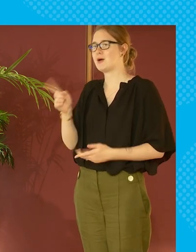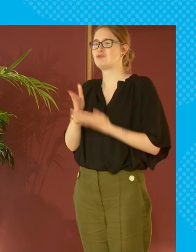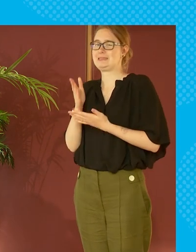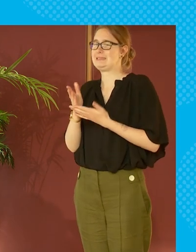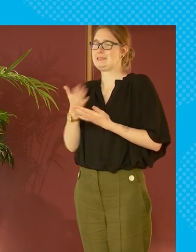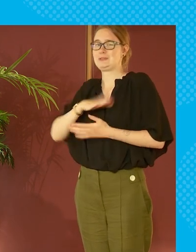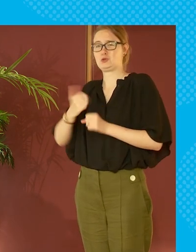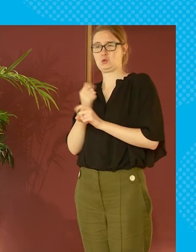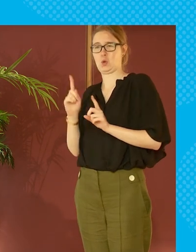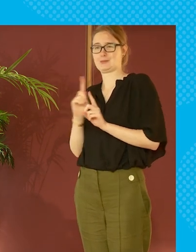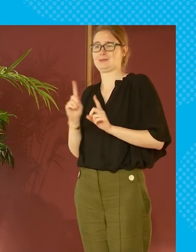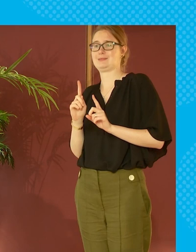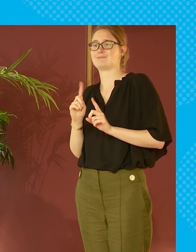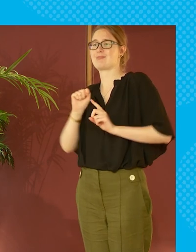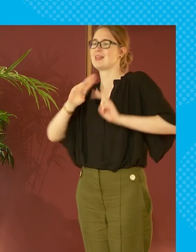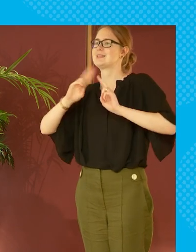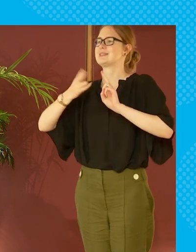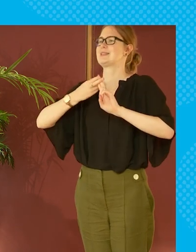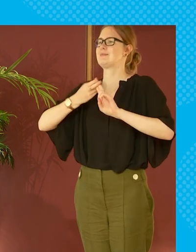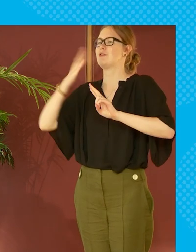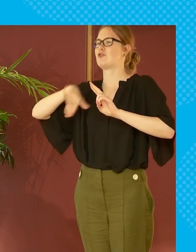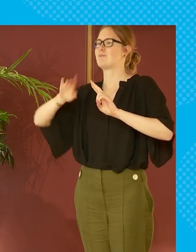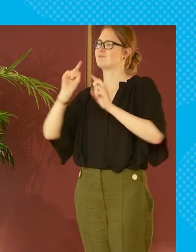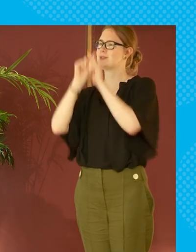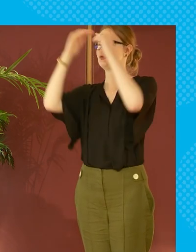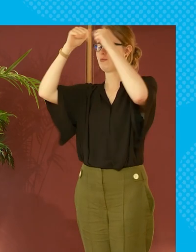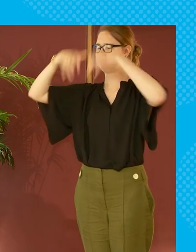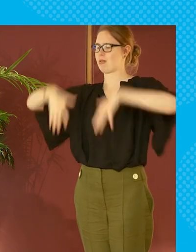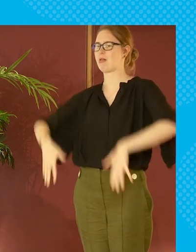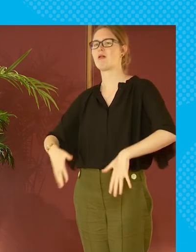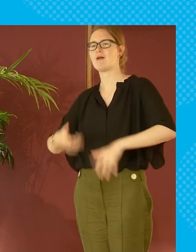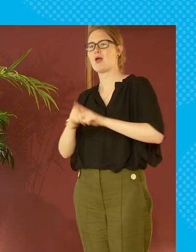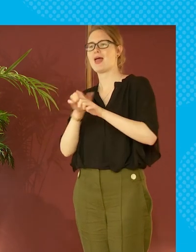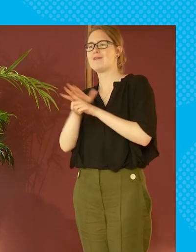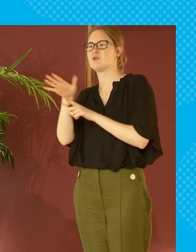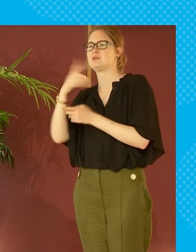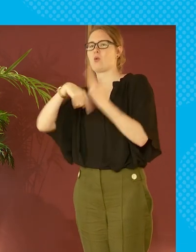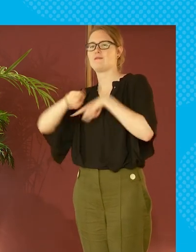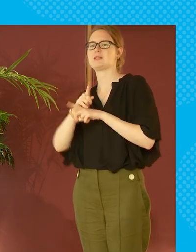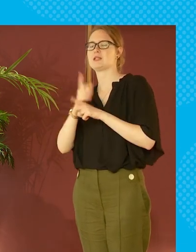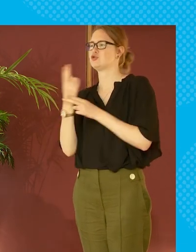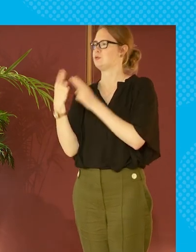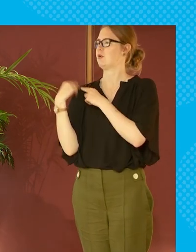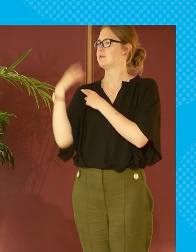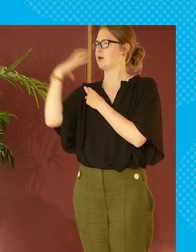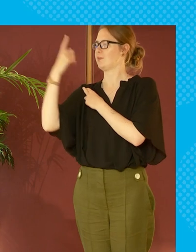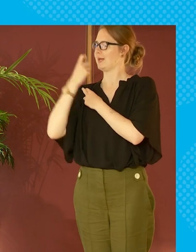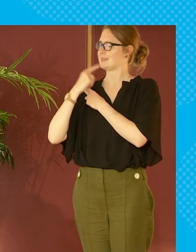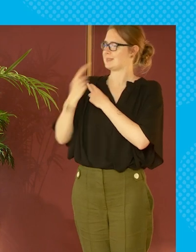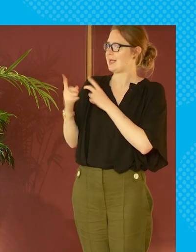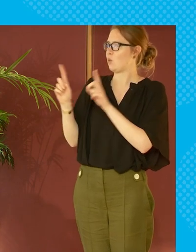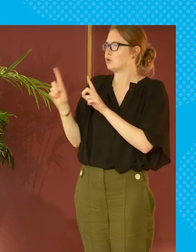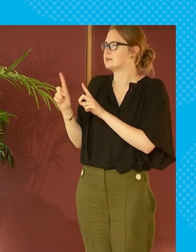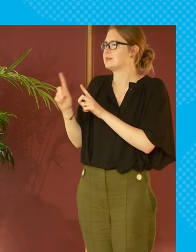can but really we need to address the stigma that's aimed from the top down and there should be responsibility and what governments